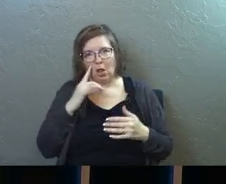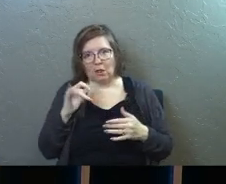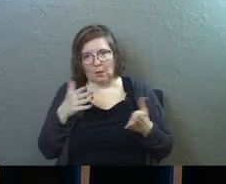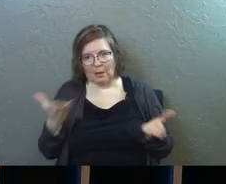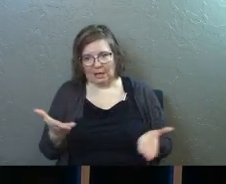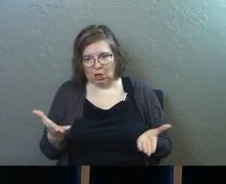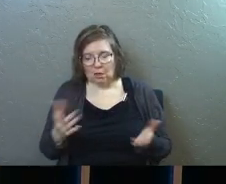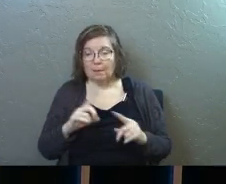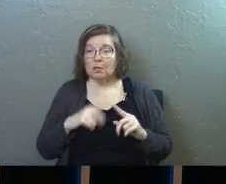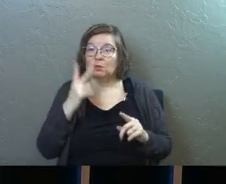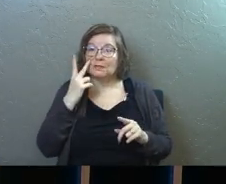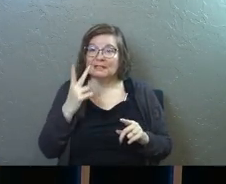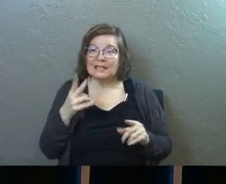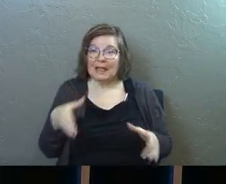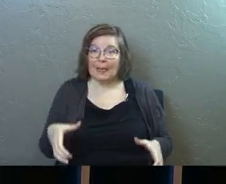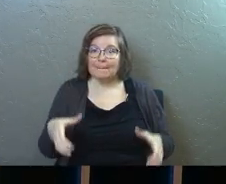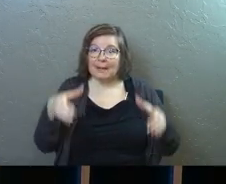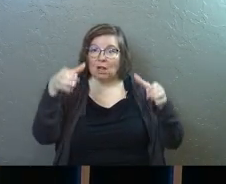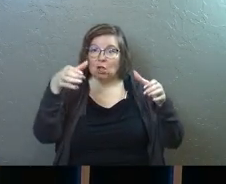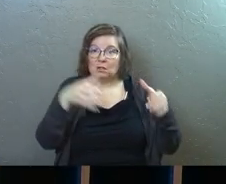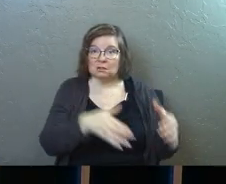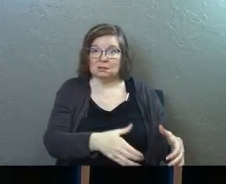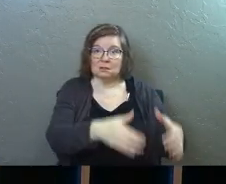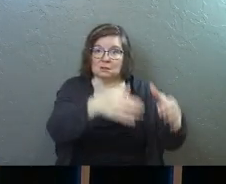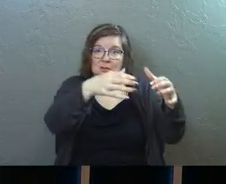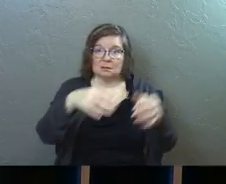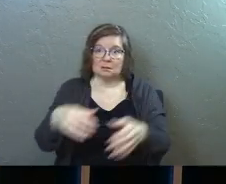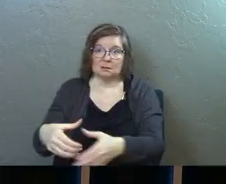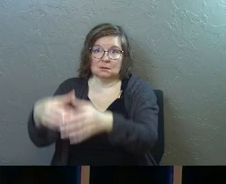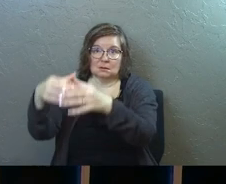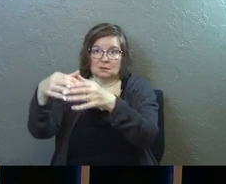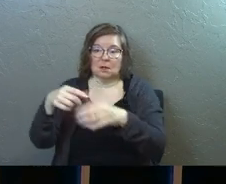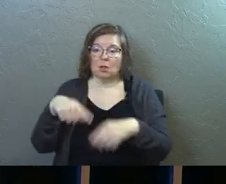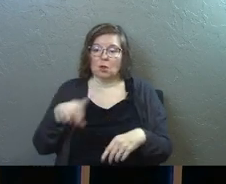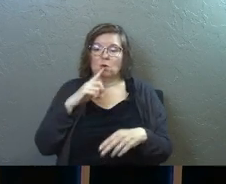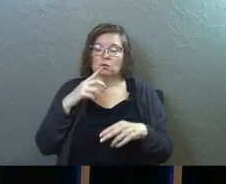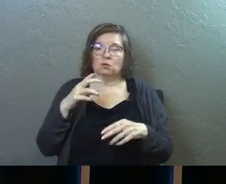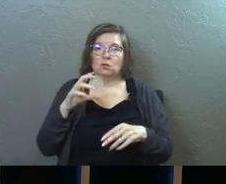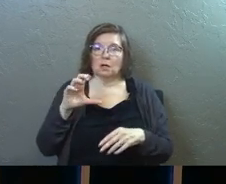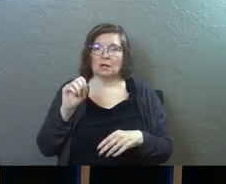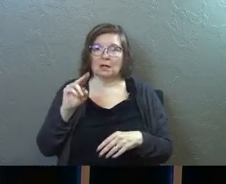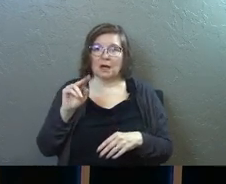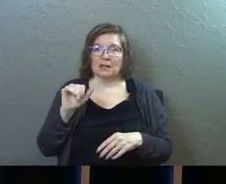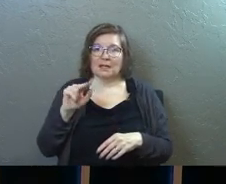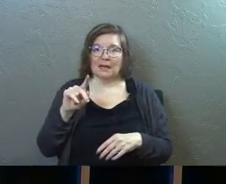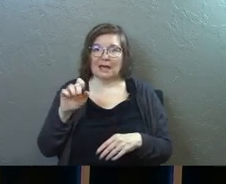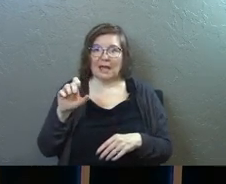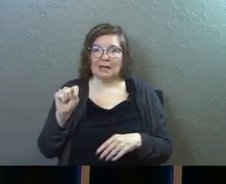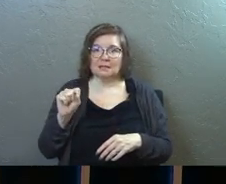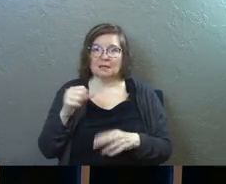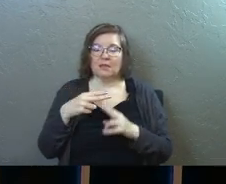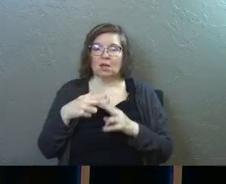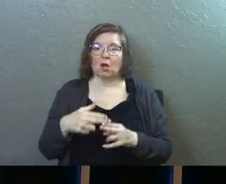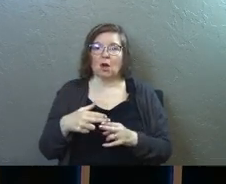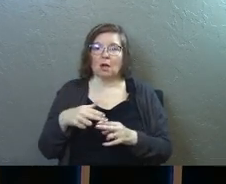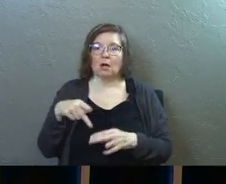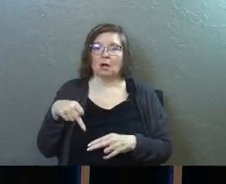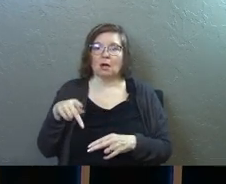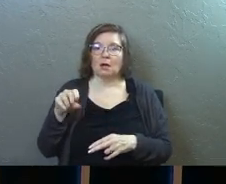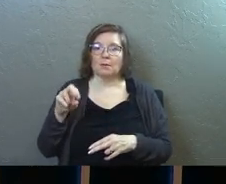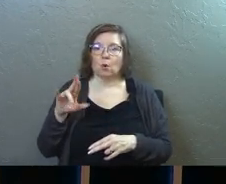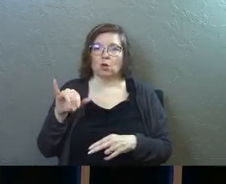look that way here. But do you see the pillars that are there, the columns? Those are colonnades. They call them porches or